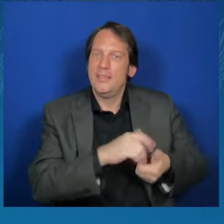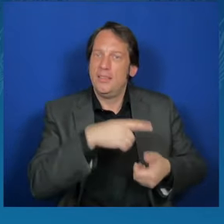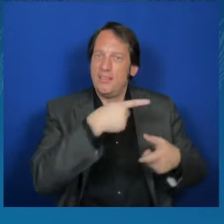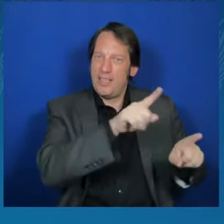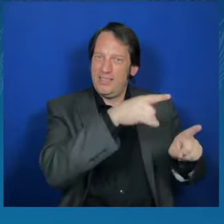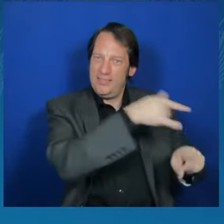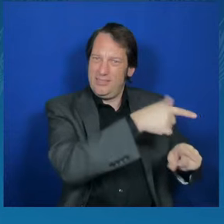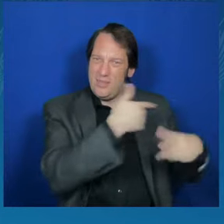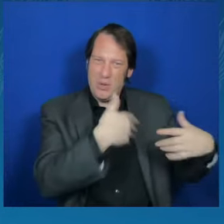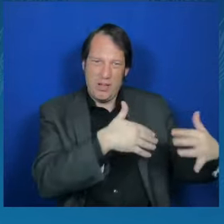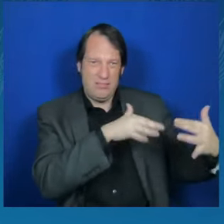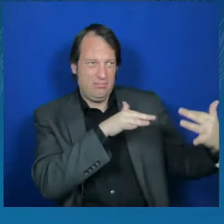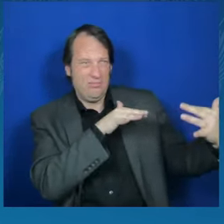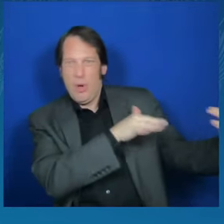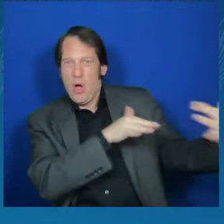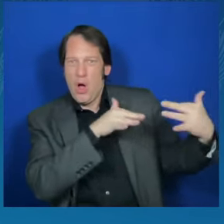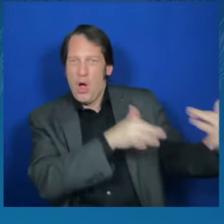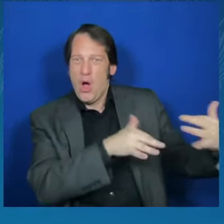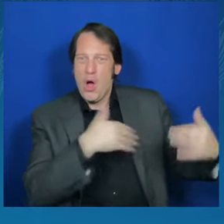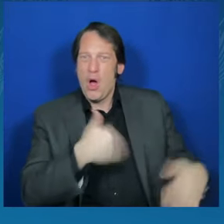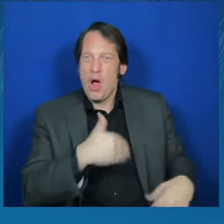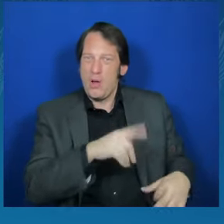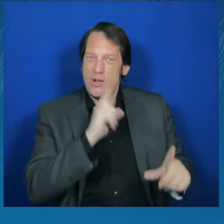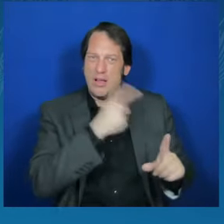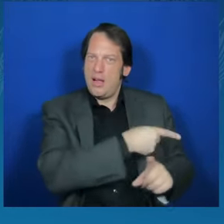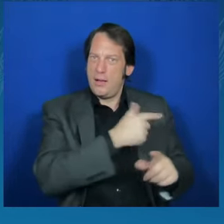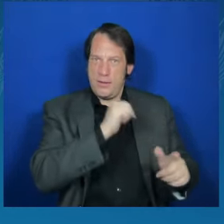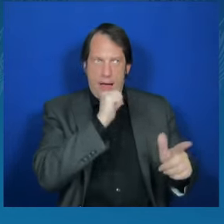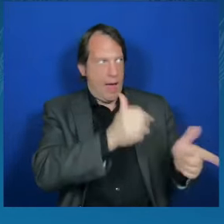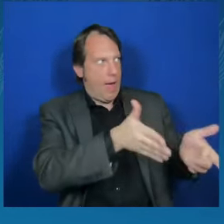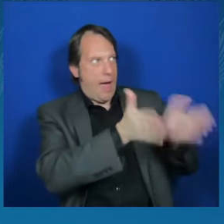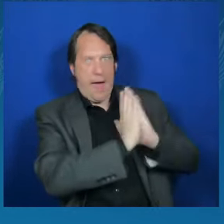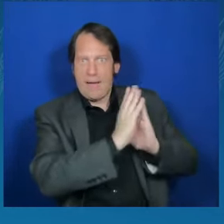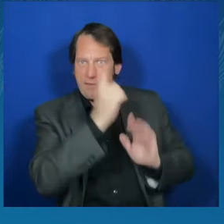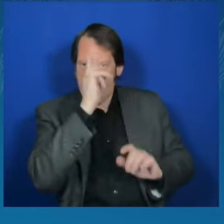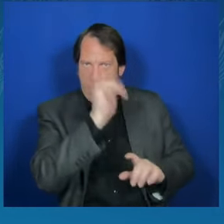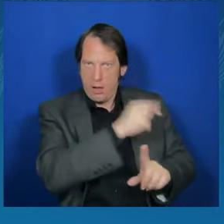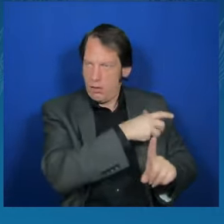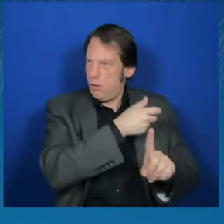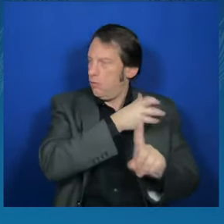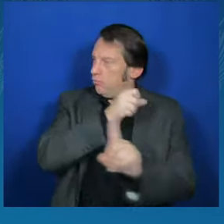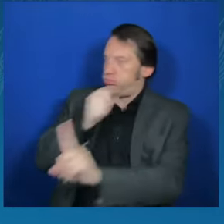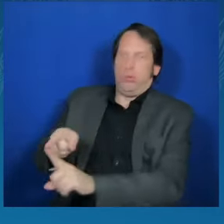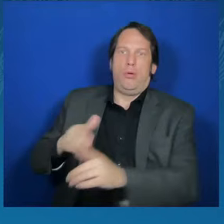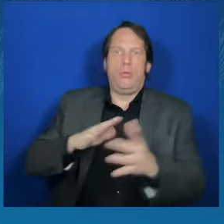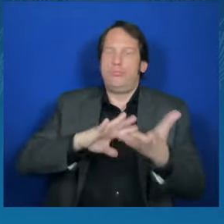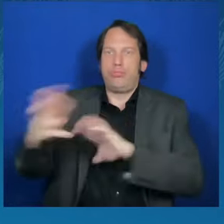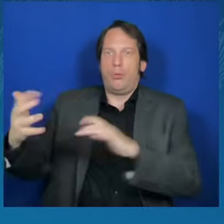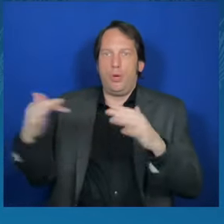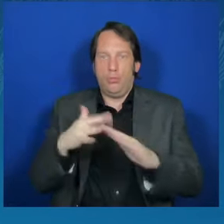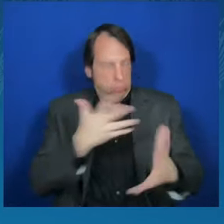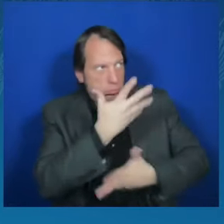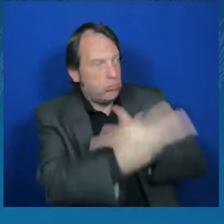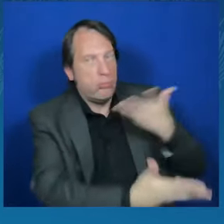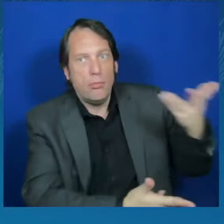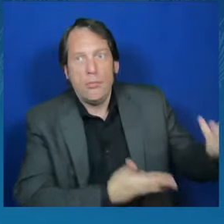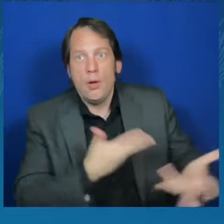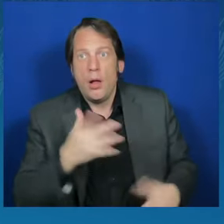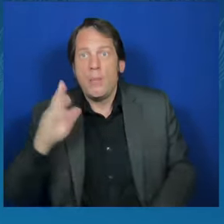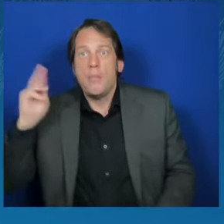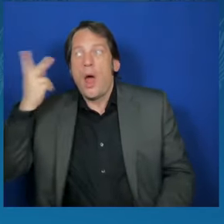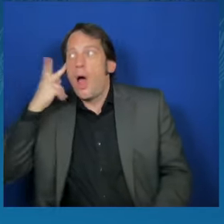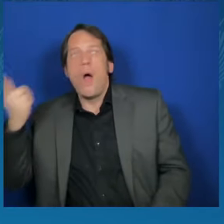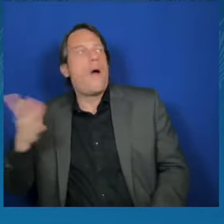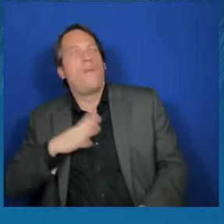Politics should play no role in standing for the fact that Vladimir Putin, through